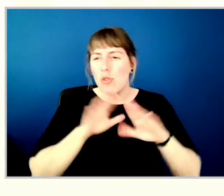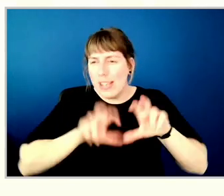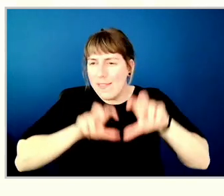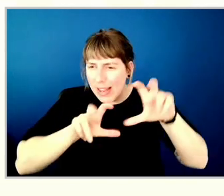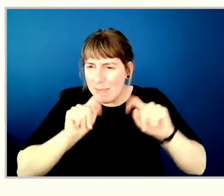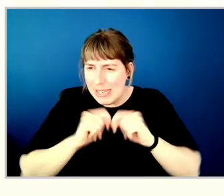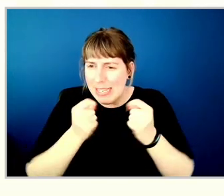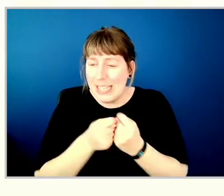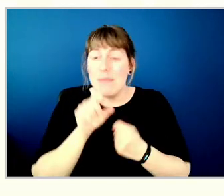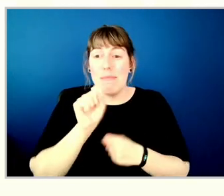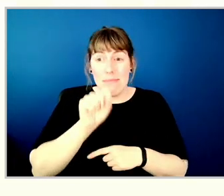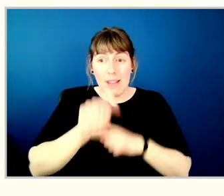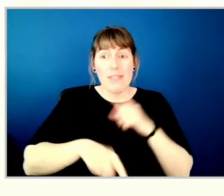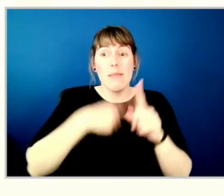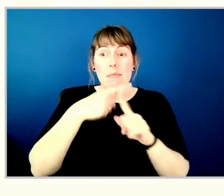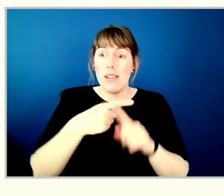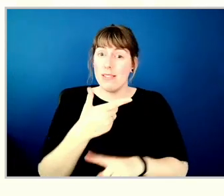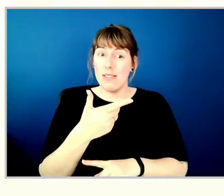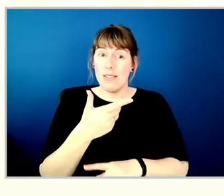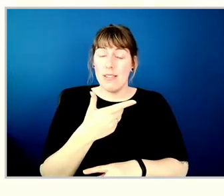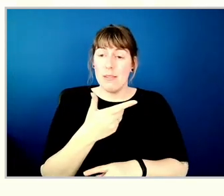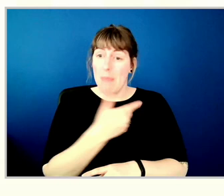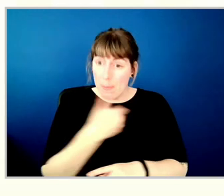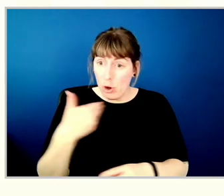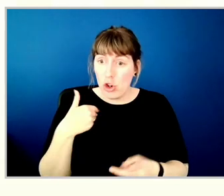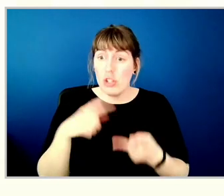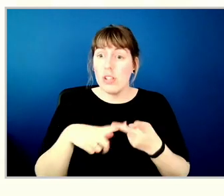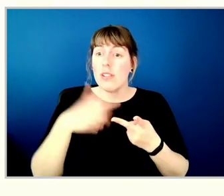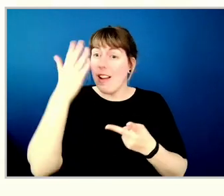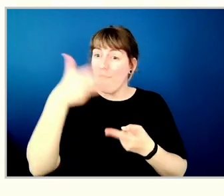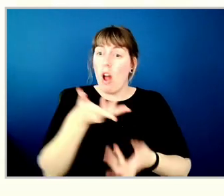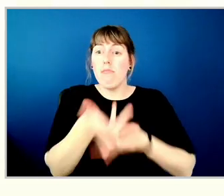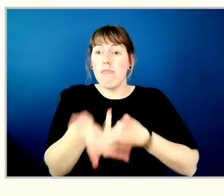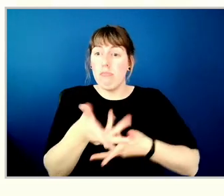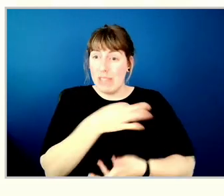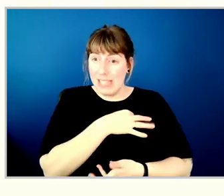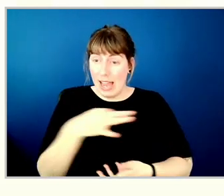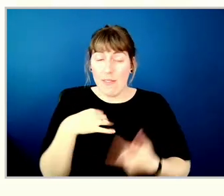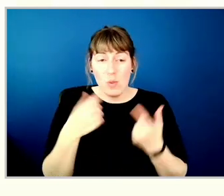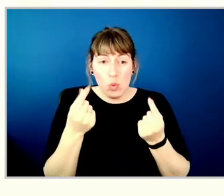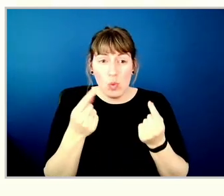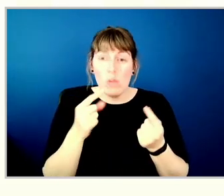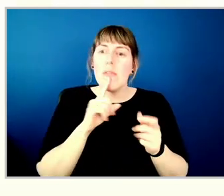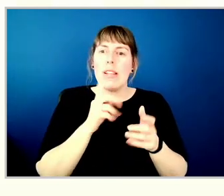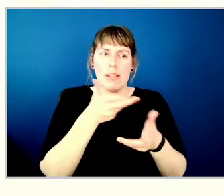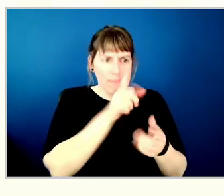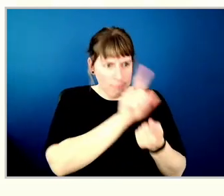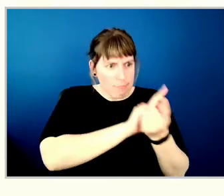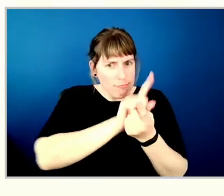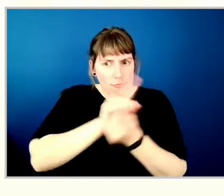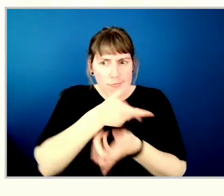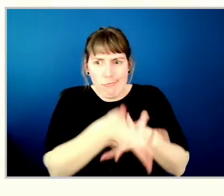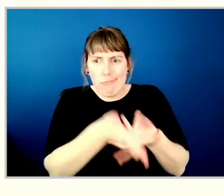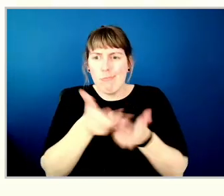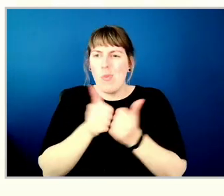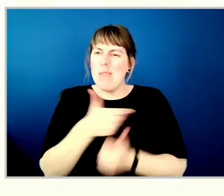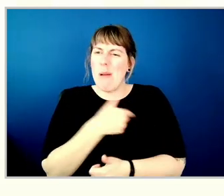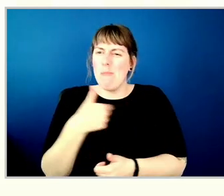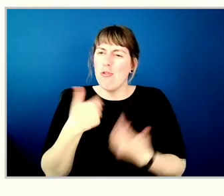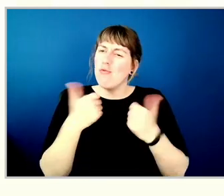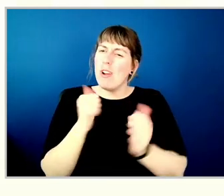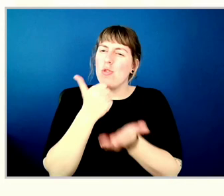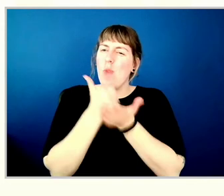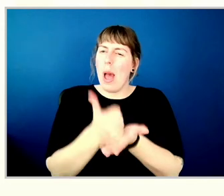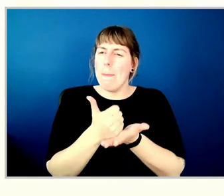through with all of our front-line staff, is really working individually with members as much as we can to help alleviate,